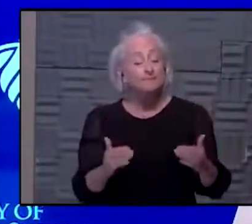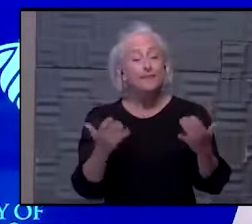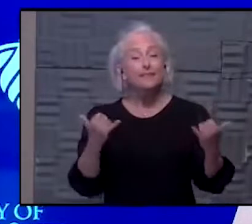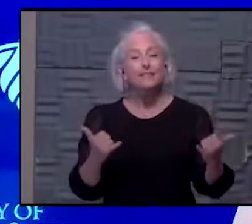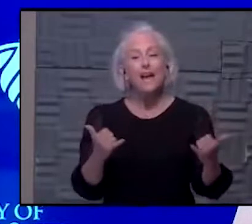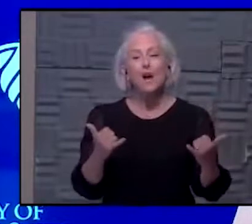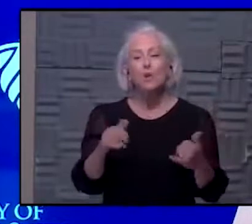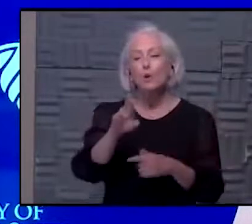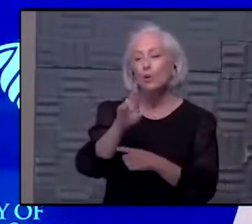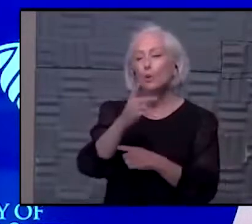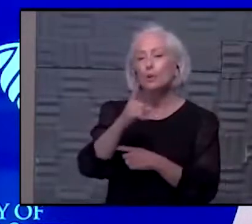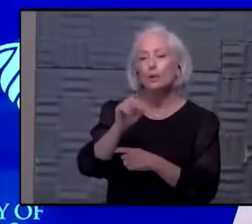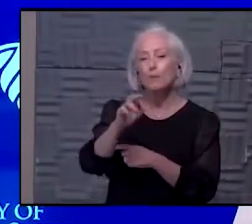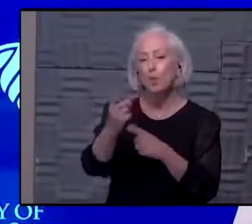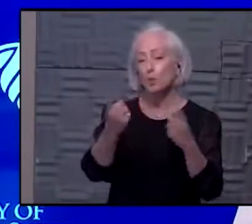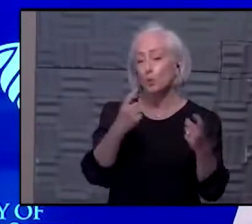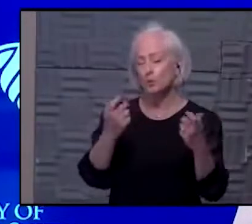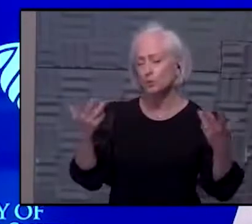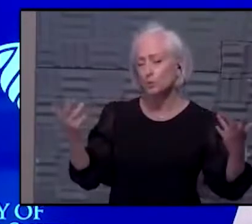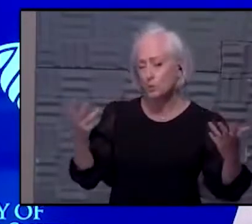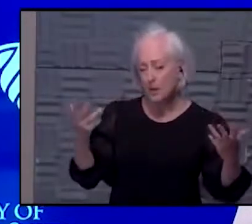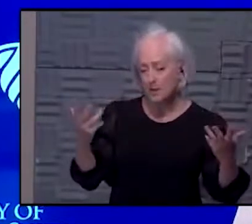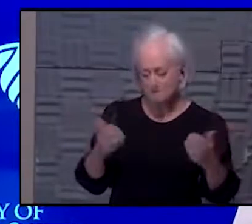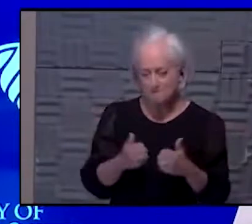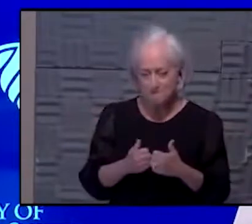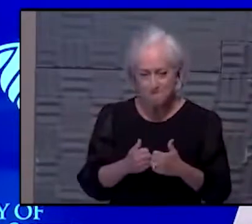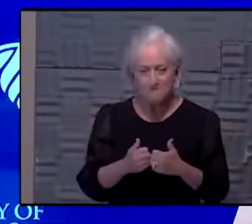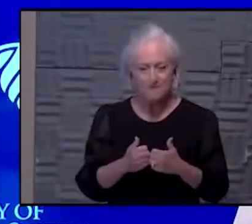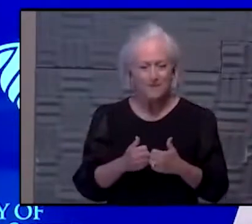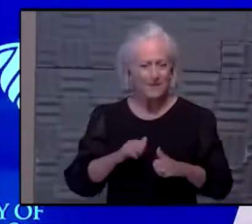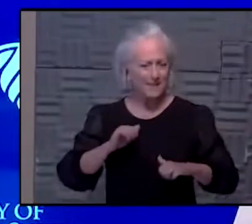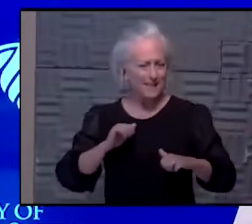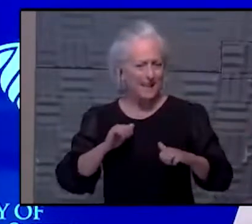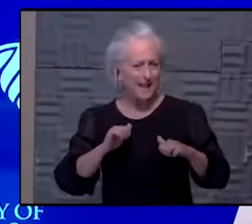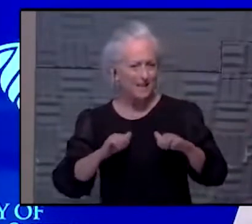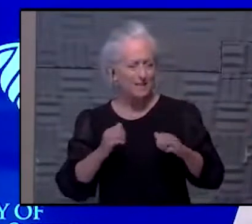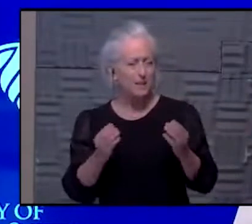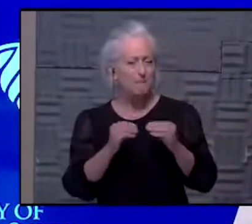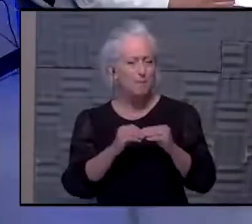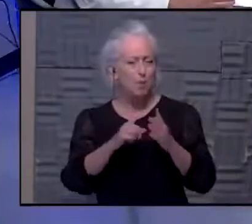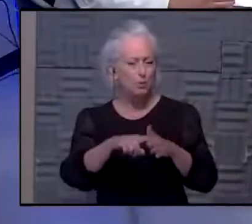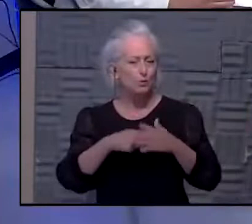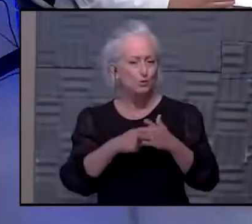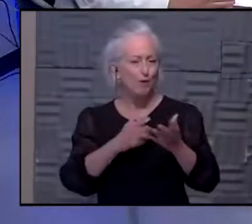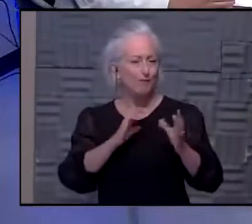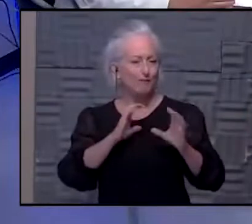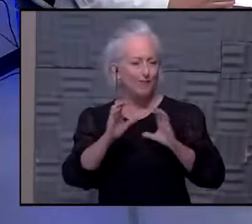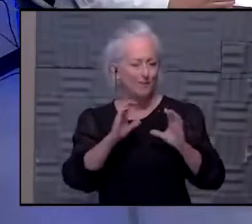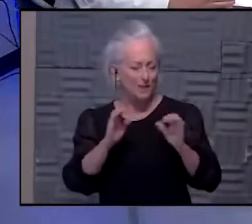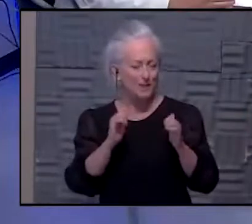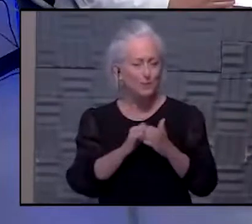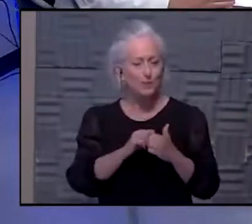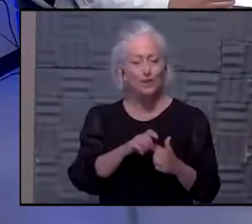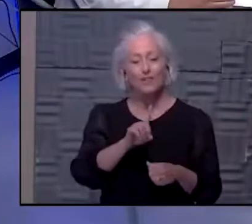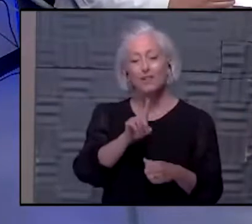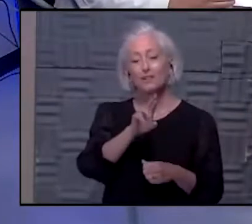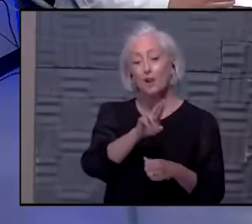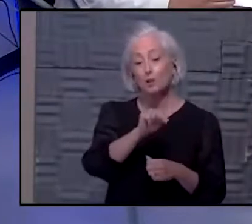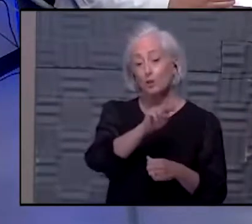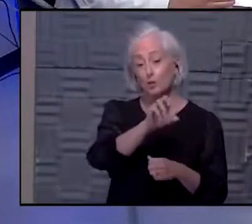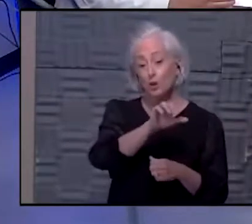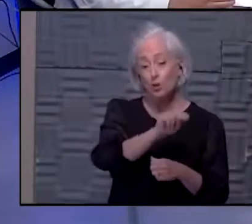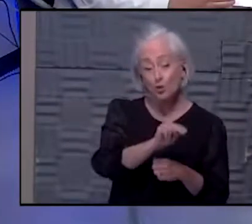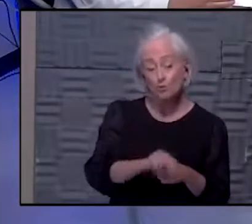questions out there. Although I always know that those reporter questions may lead us to a conversation with either Dr. Satterwhite or Dr. Norman. But let's see what we got.